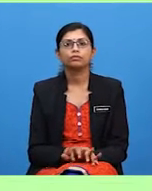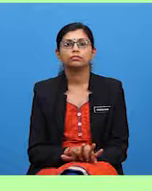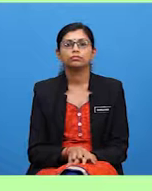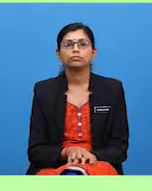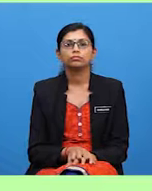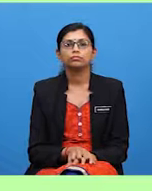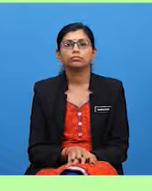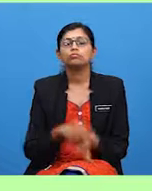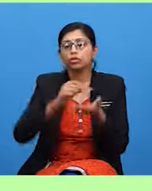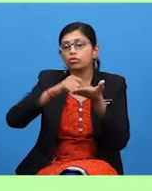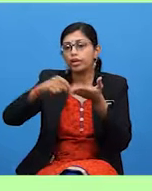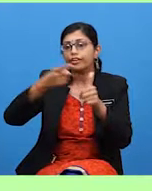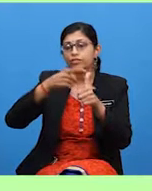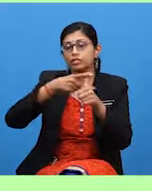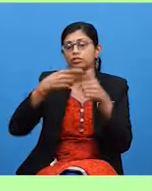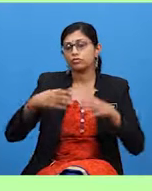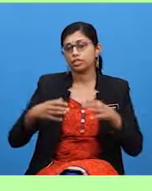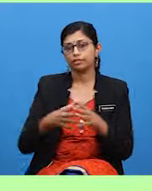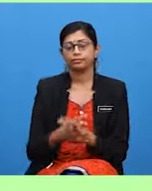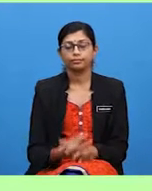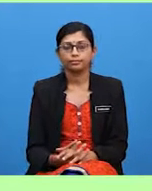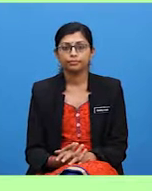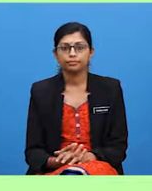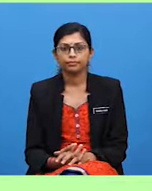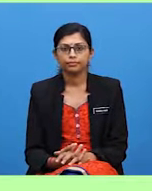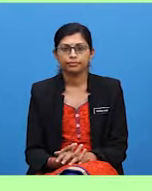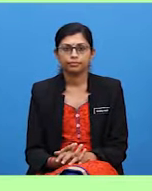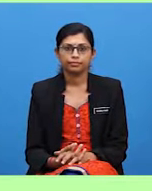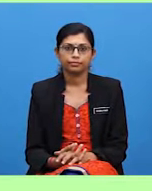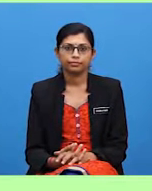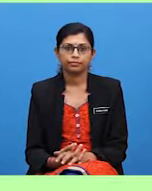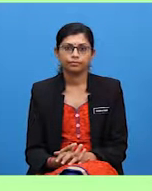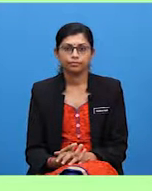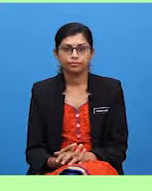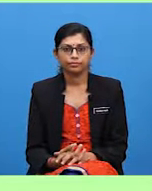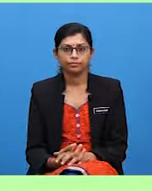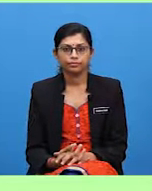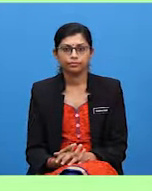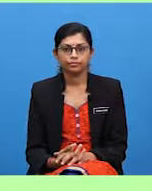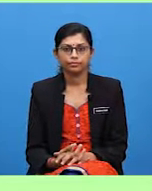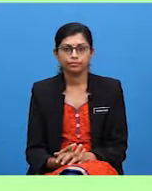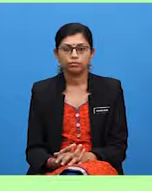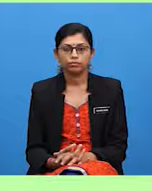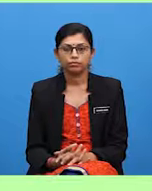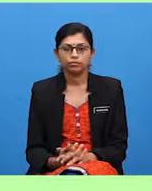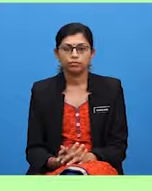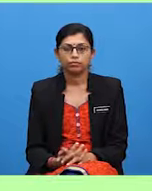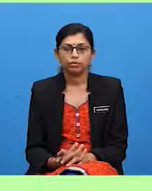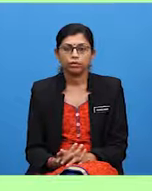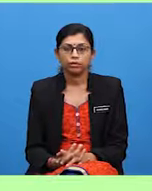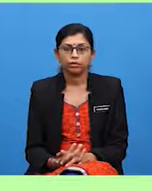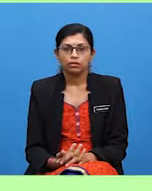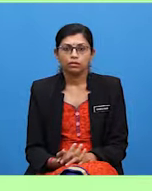mistakes does Chris make? Next, why does Lucy think whales are